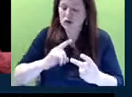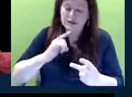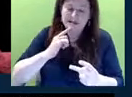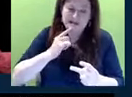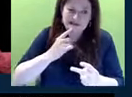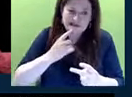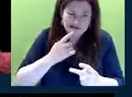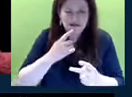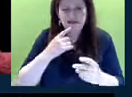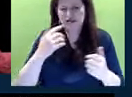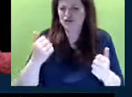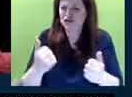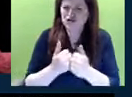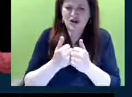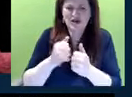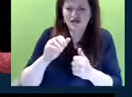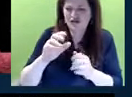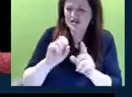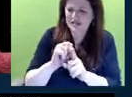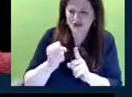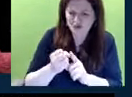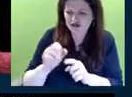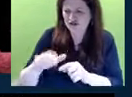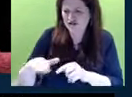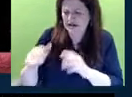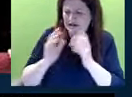youth and they never wavered in their mission.